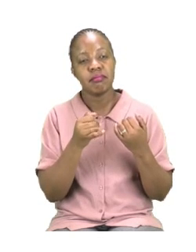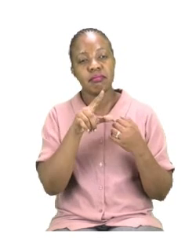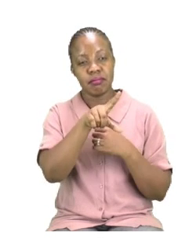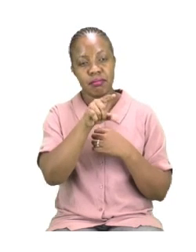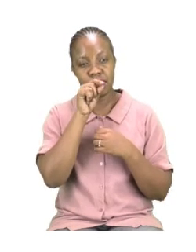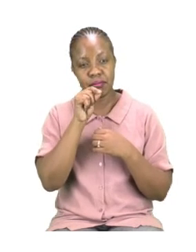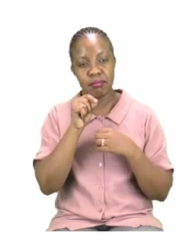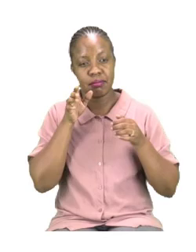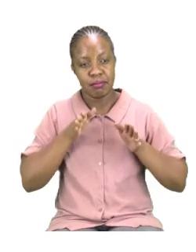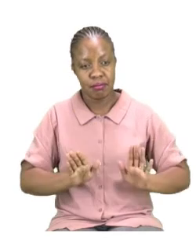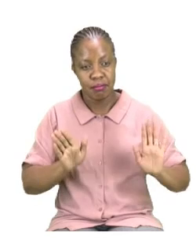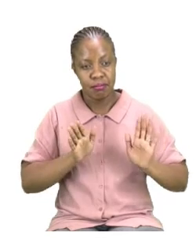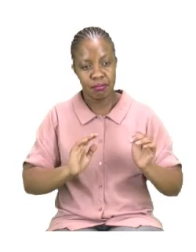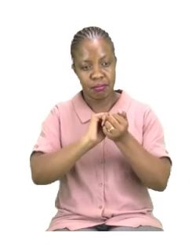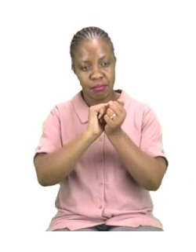our number three.